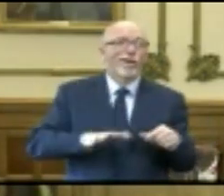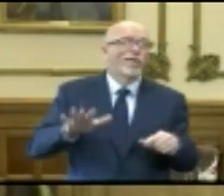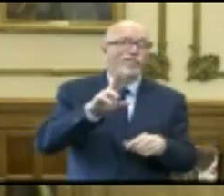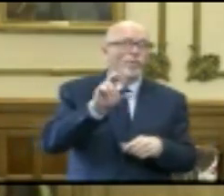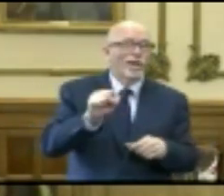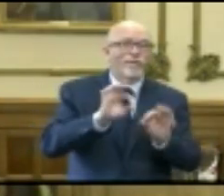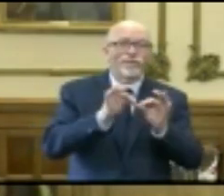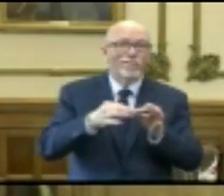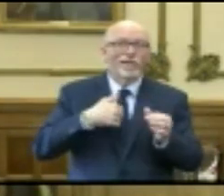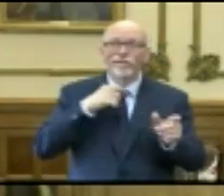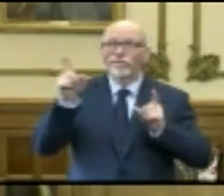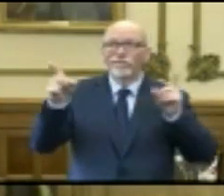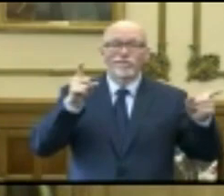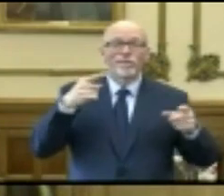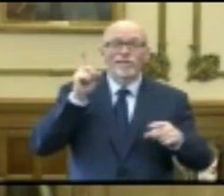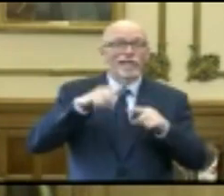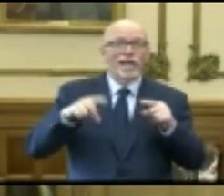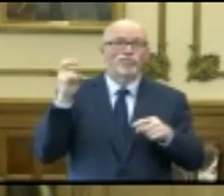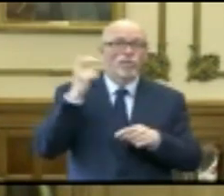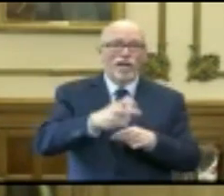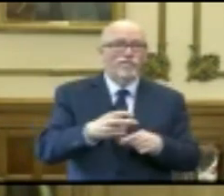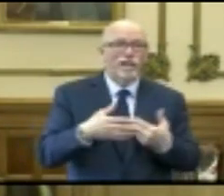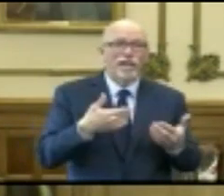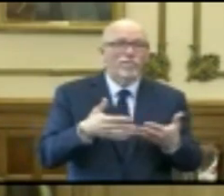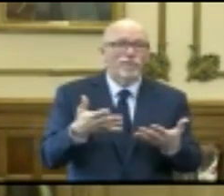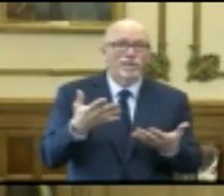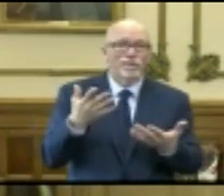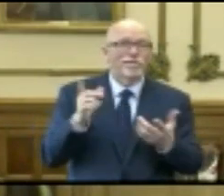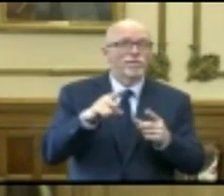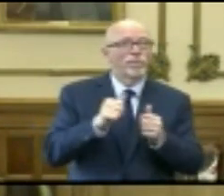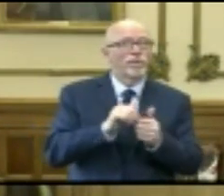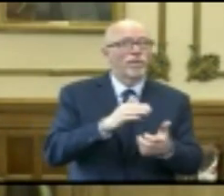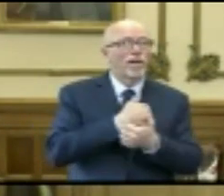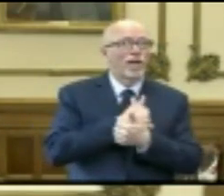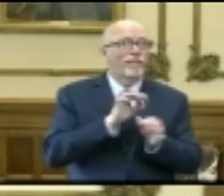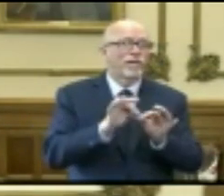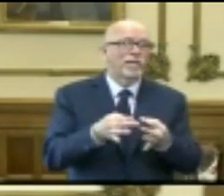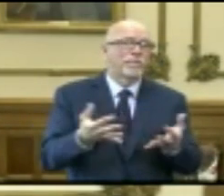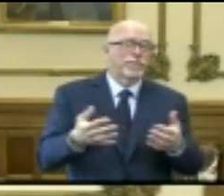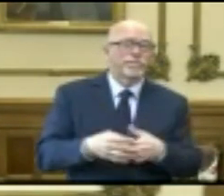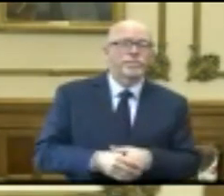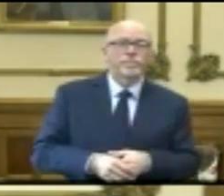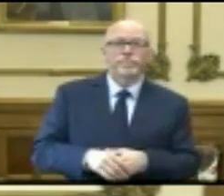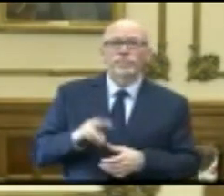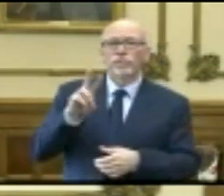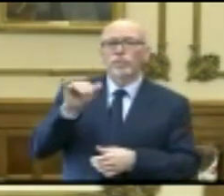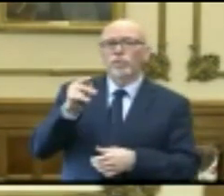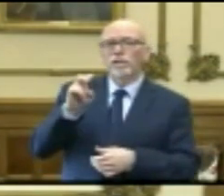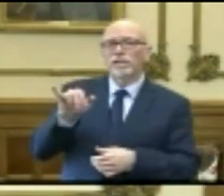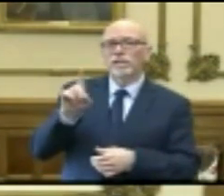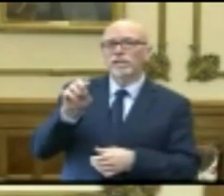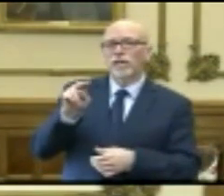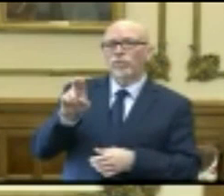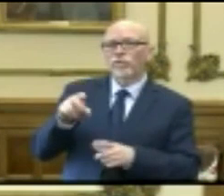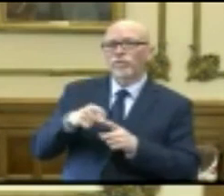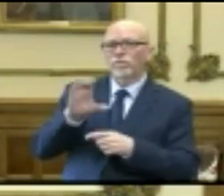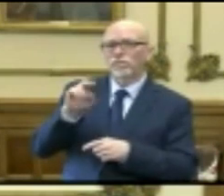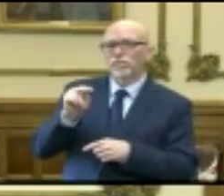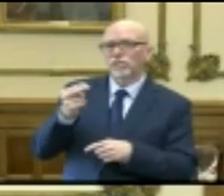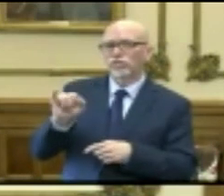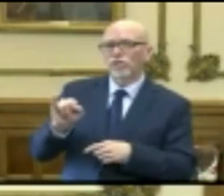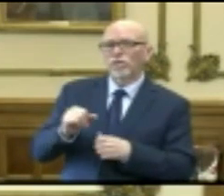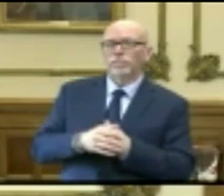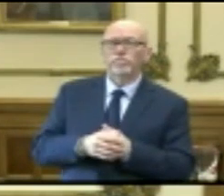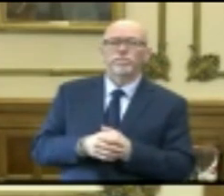and across the world and really can't travel at this time to come be with their loved ones. Whitney Downard, CNHI.